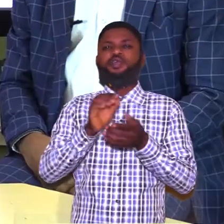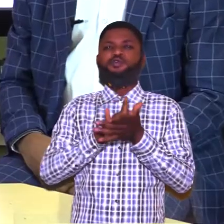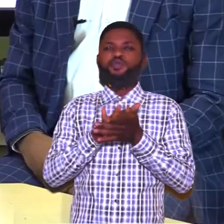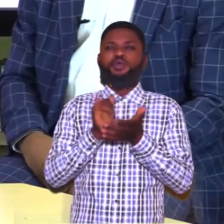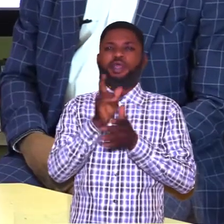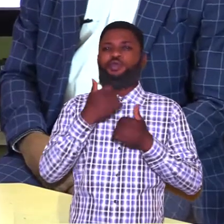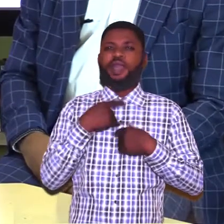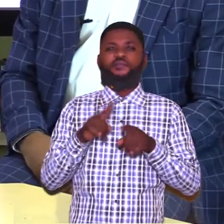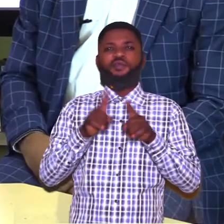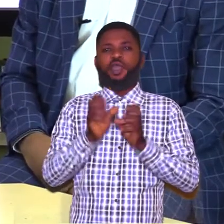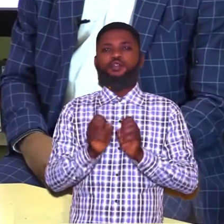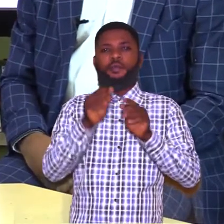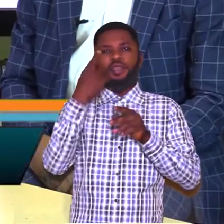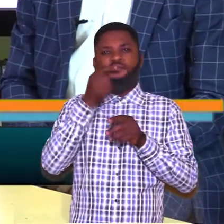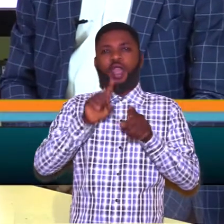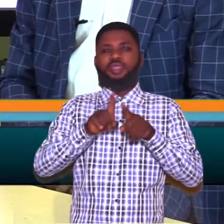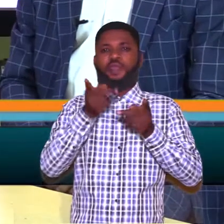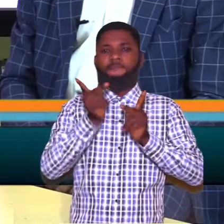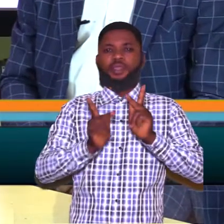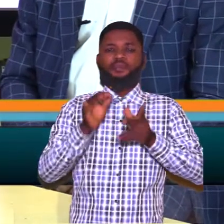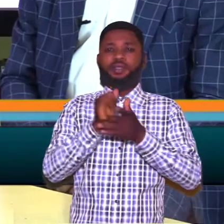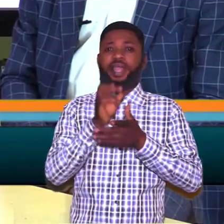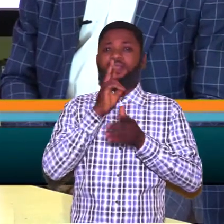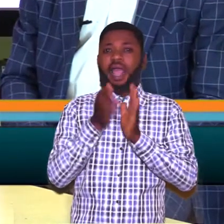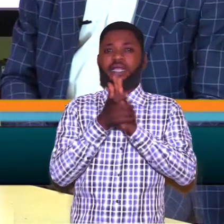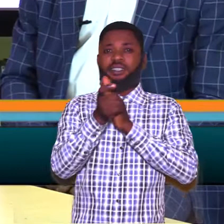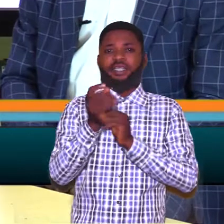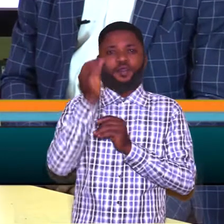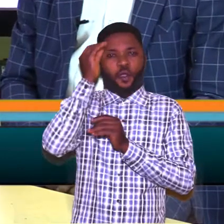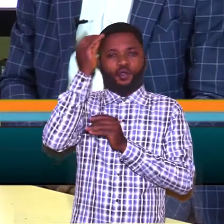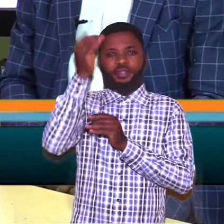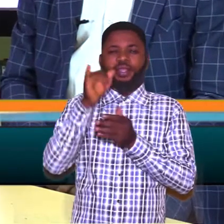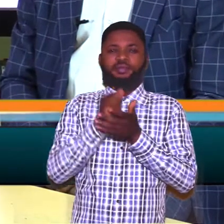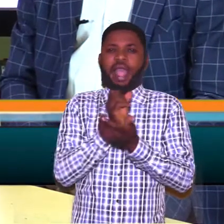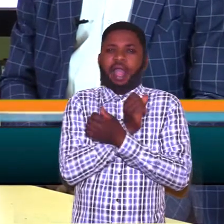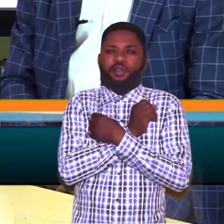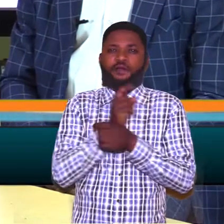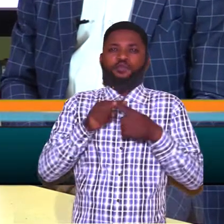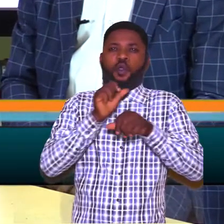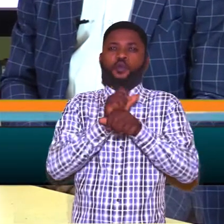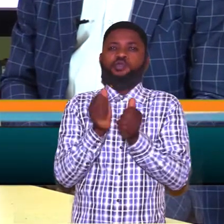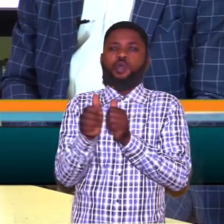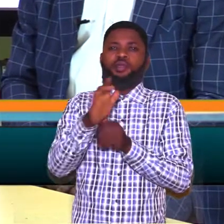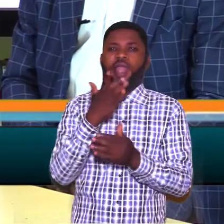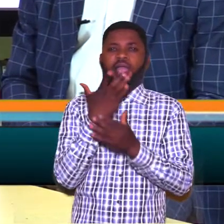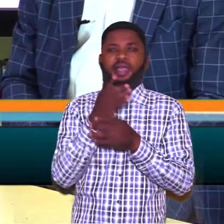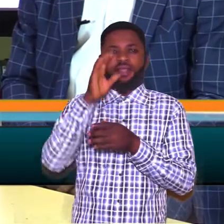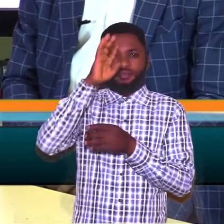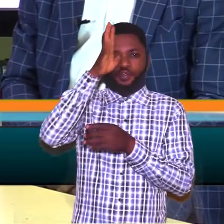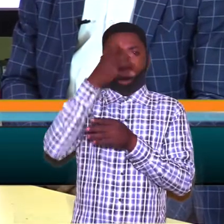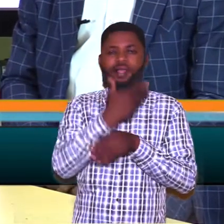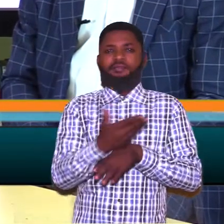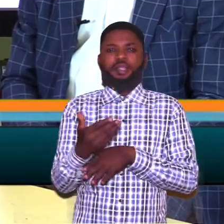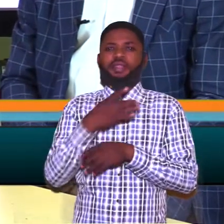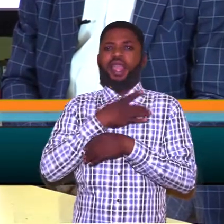school where you have different opportunities for different people that are skill oriented people that loves to work with their hands create